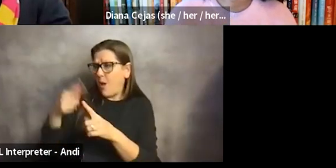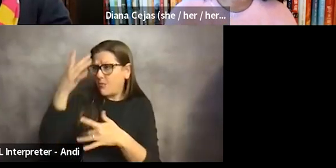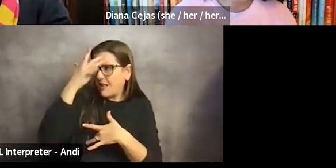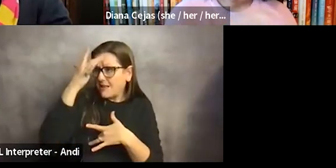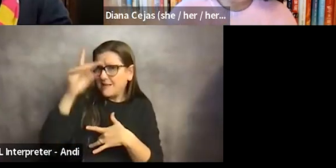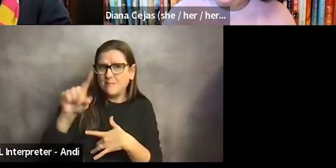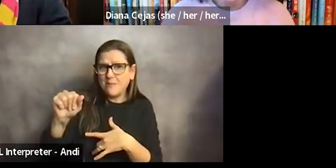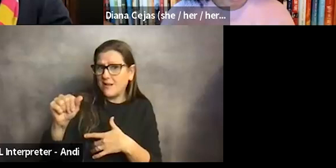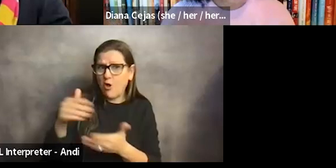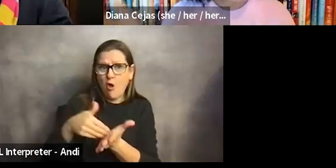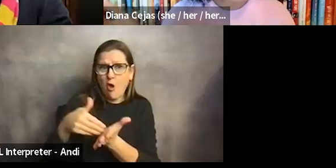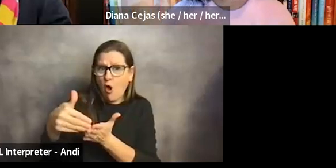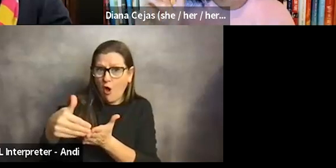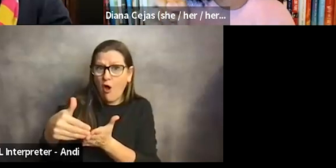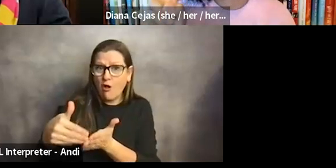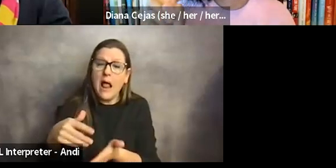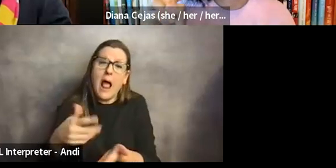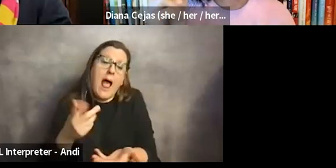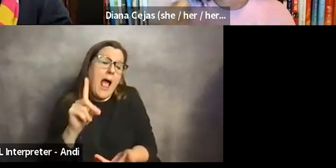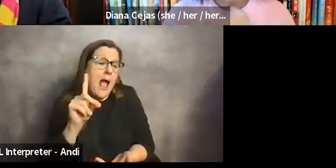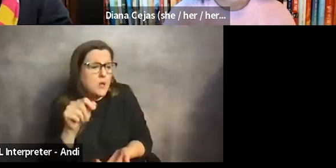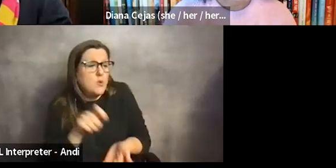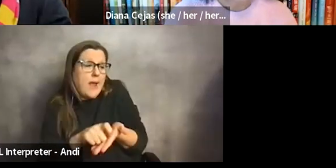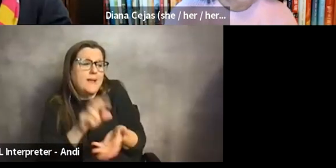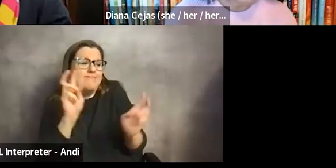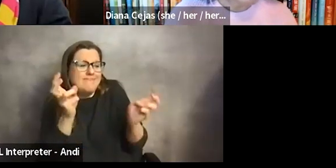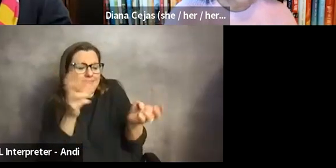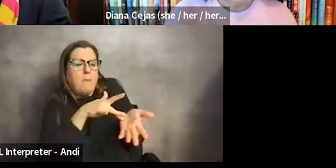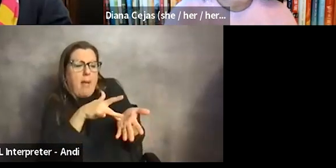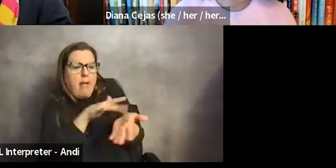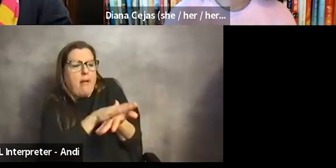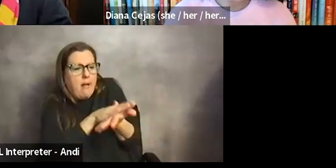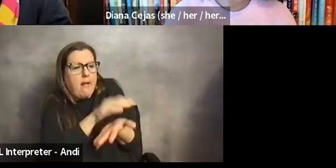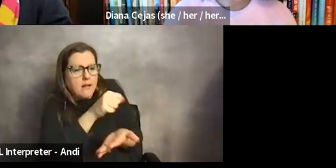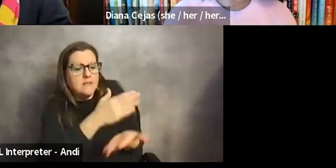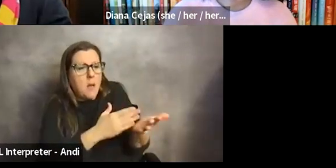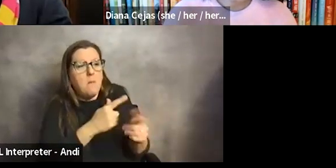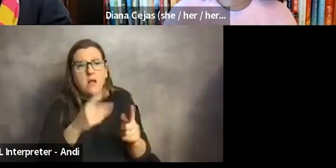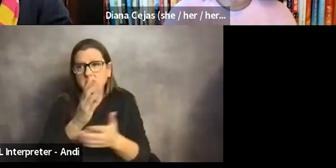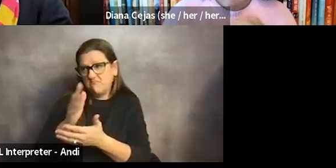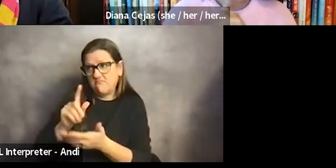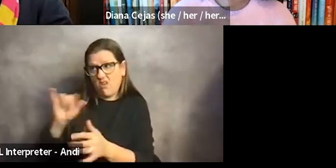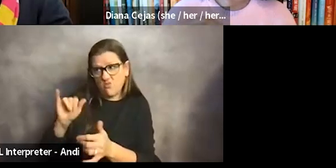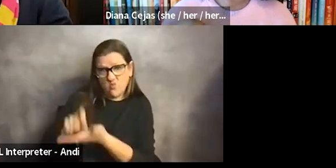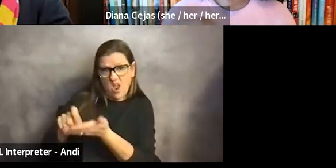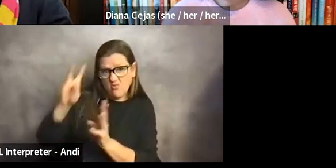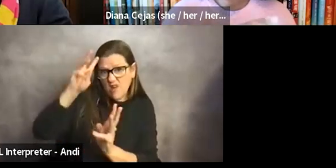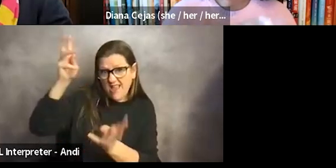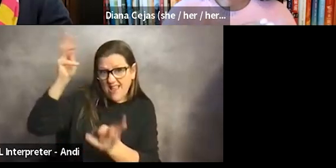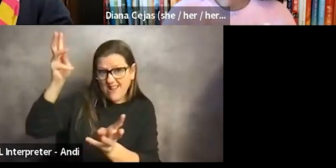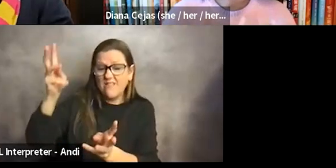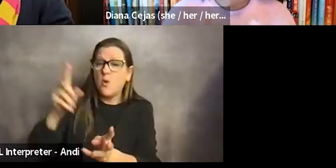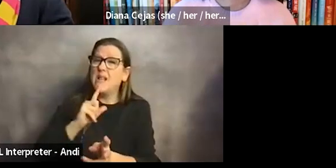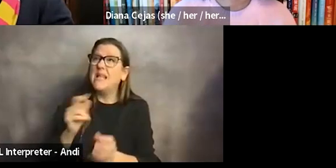a lot. Um, I do write academically, medical academic, but I also write creatively and I have had so many more